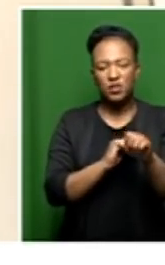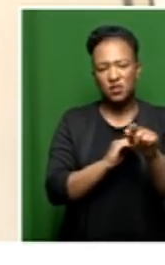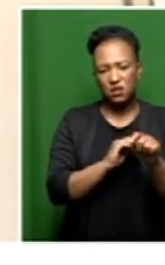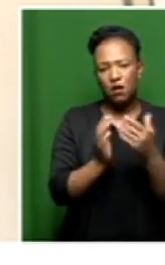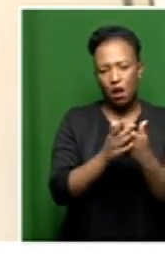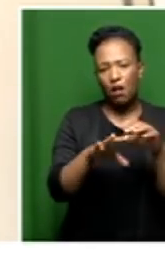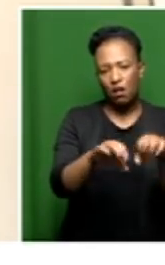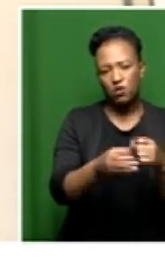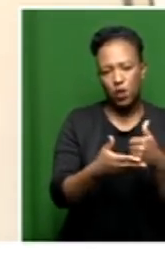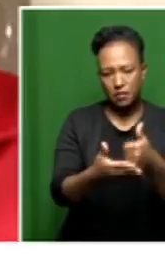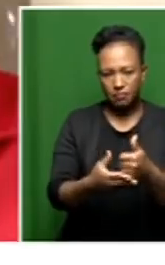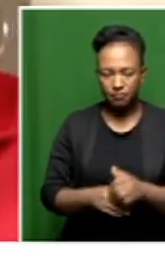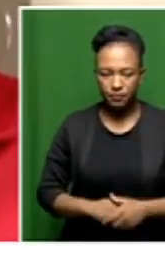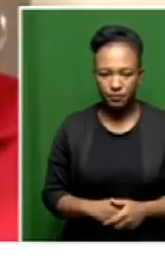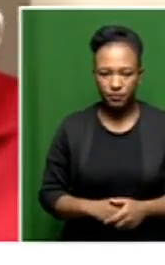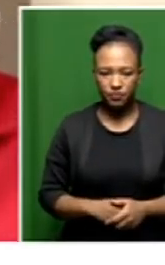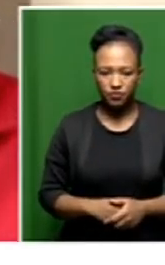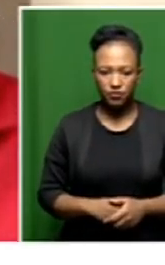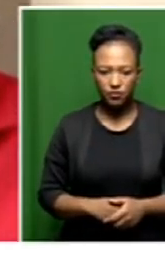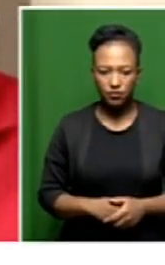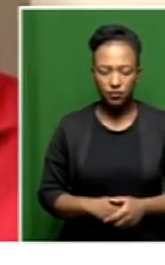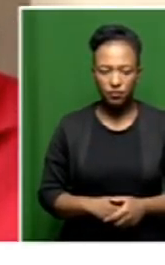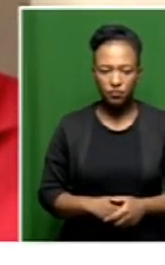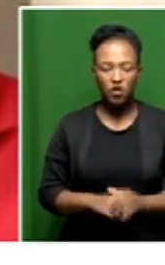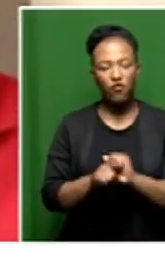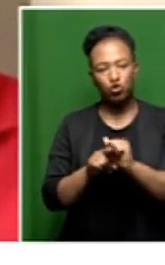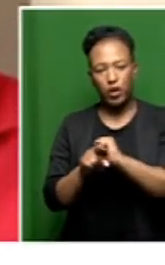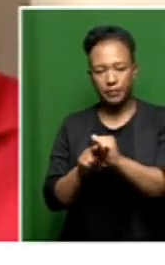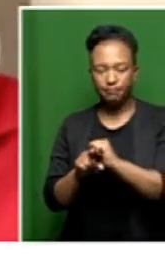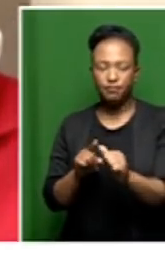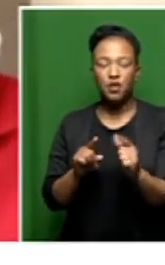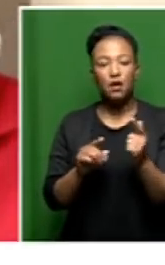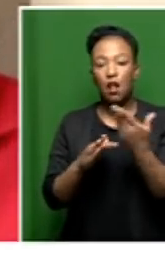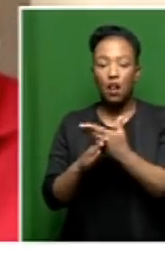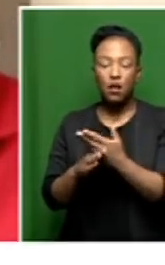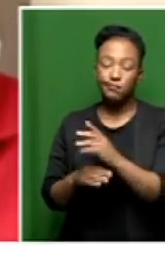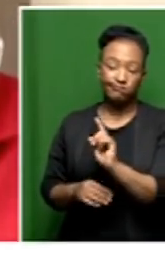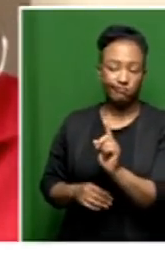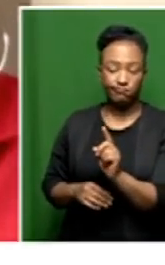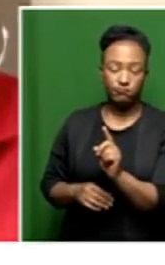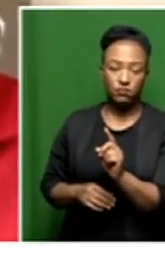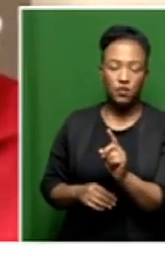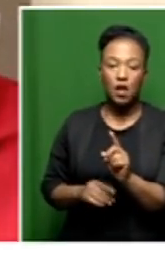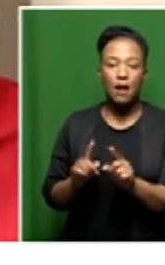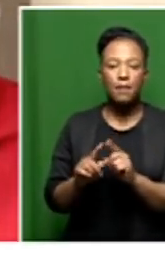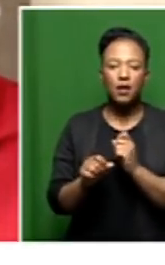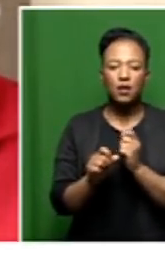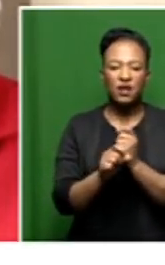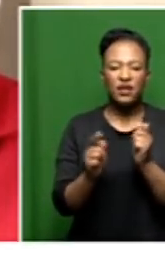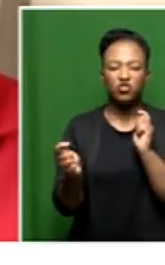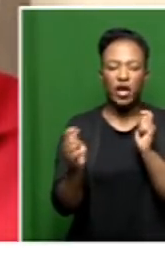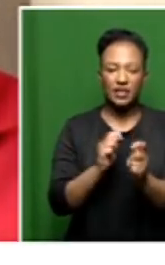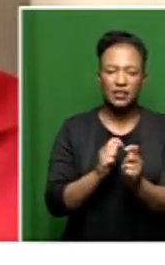assist in that regard. But what it does not do, it doesn't change the fact that